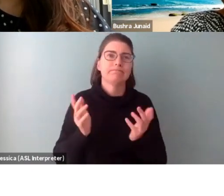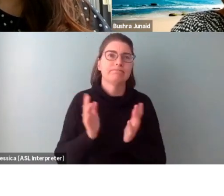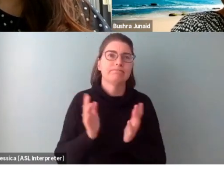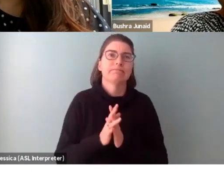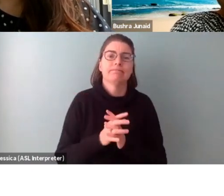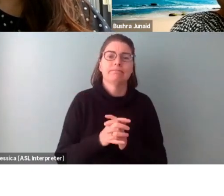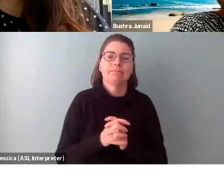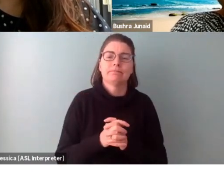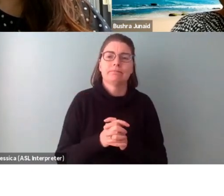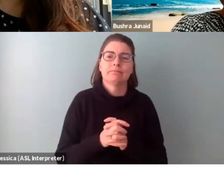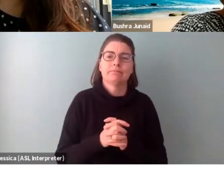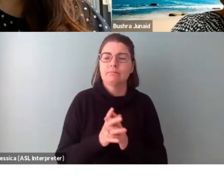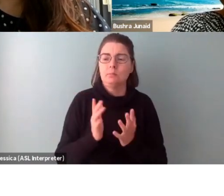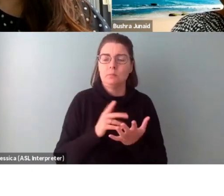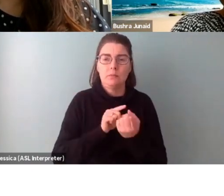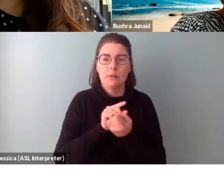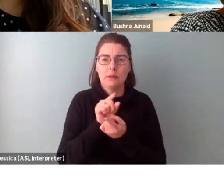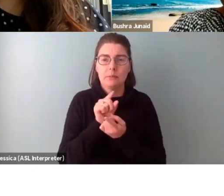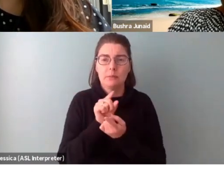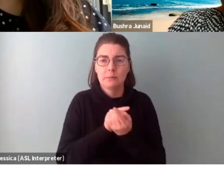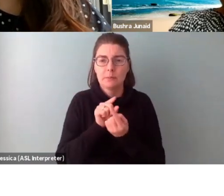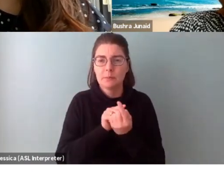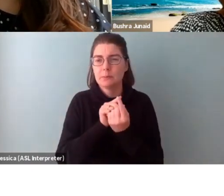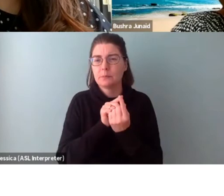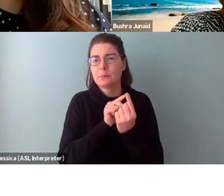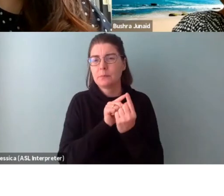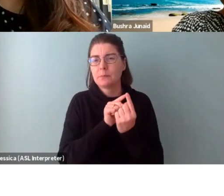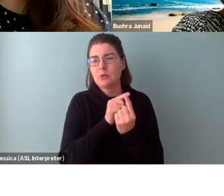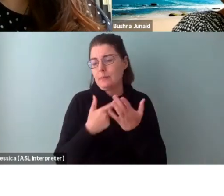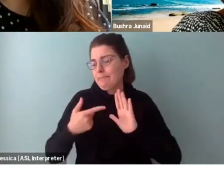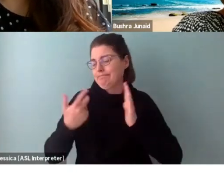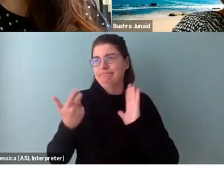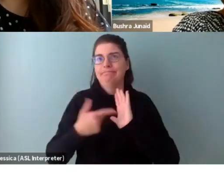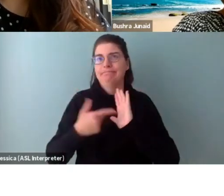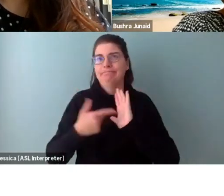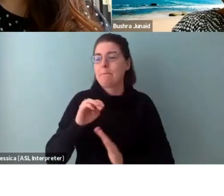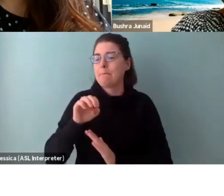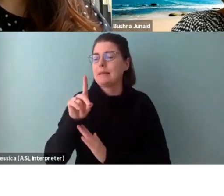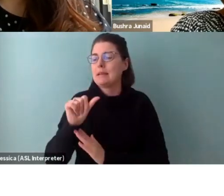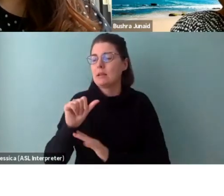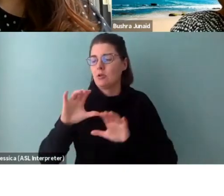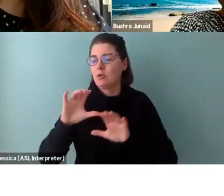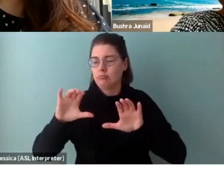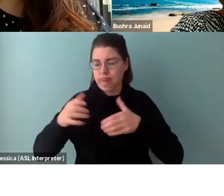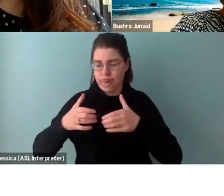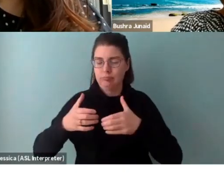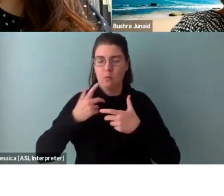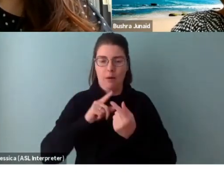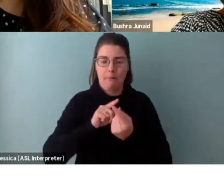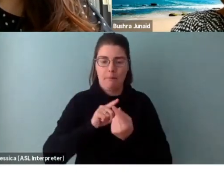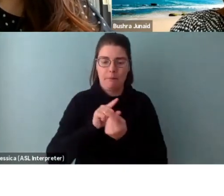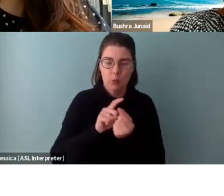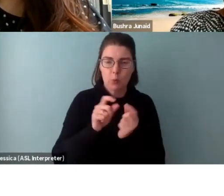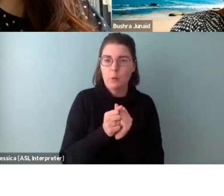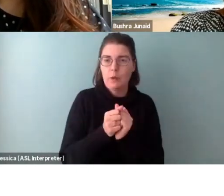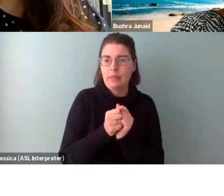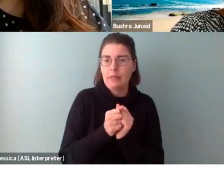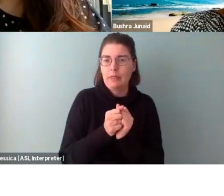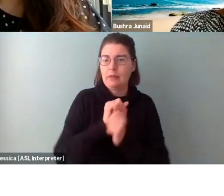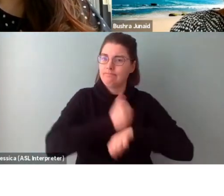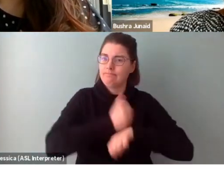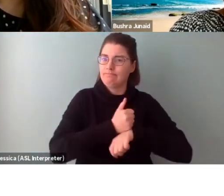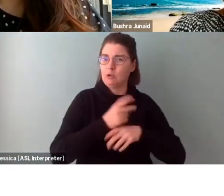be mentored by, you're a media arts collective, and you're looking to be mentored by an established